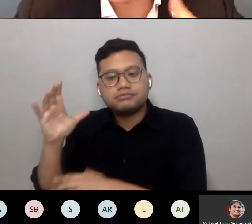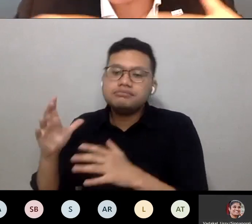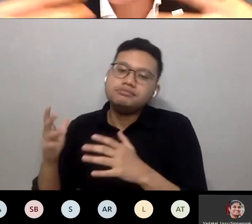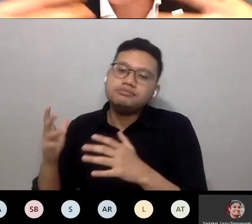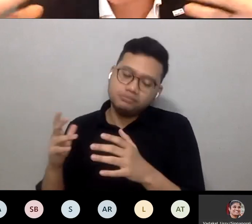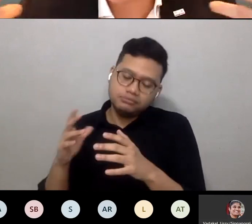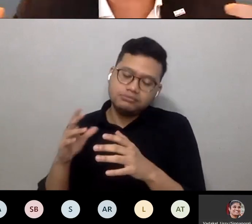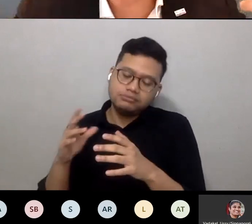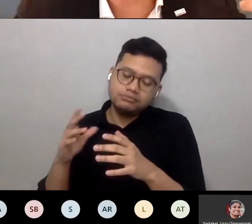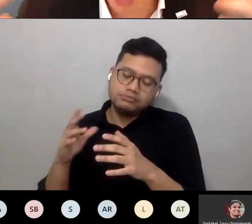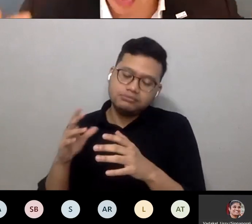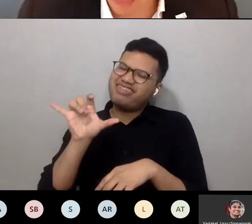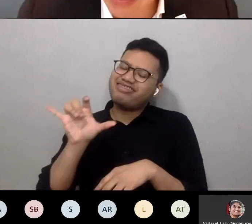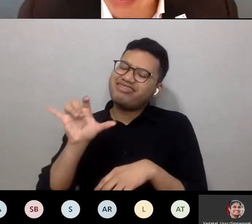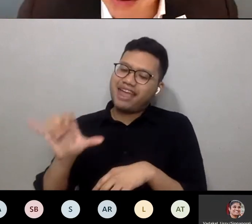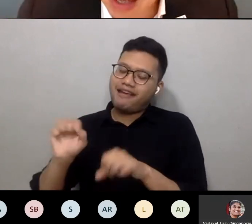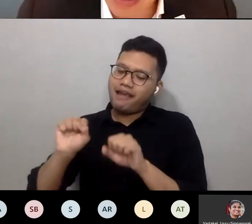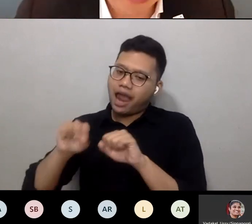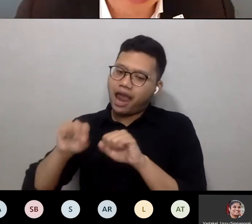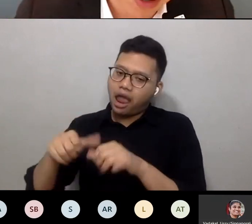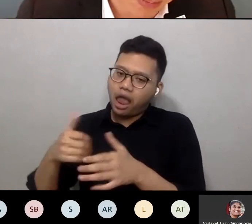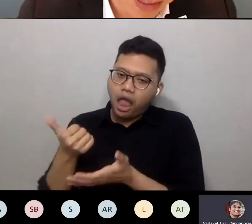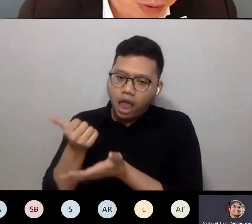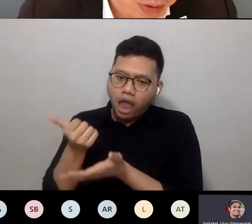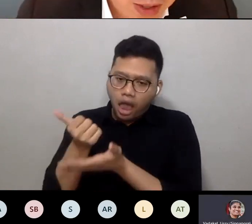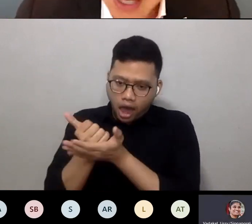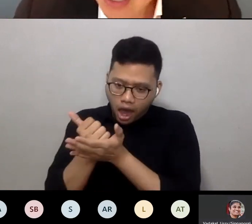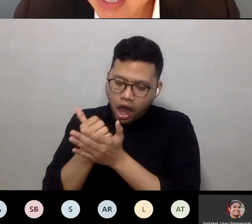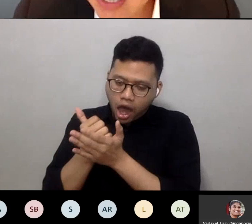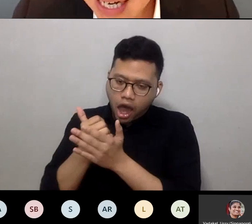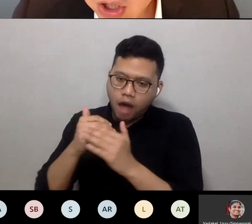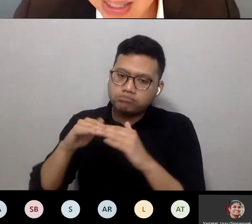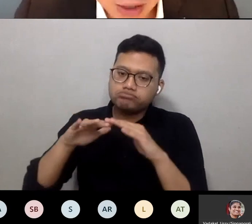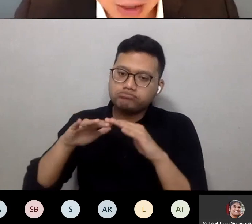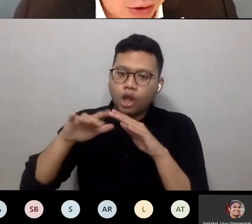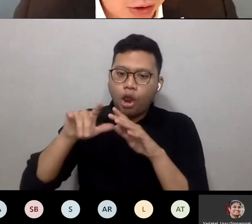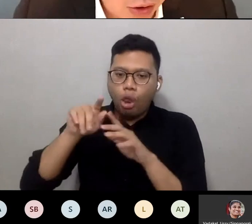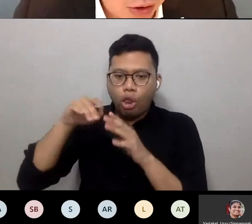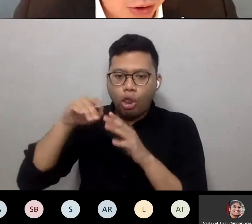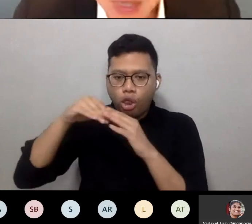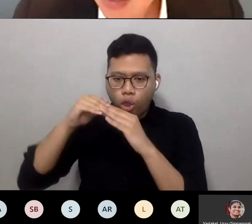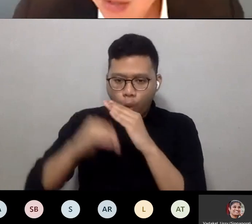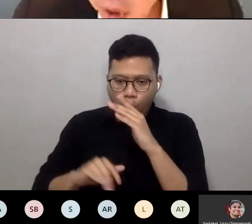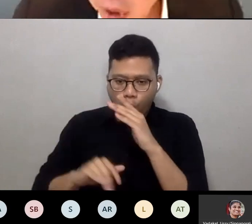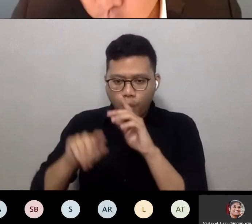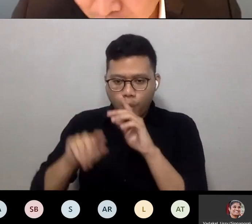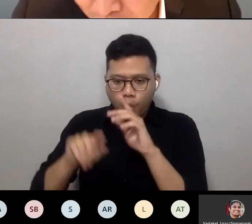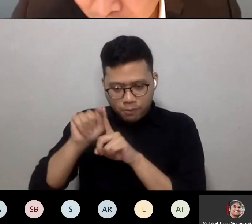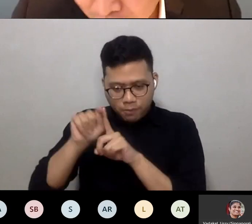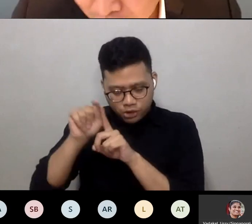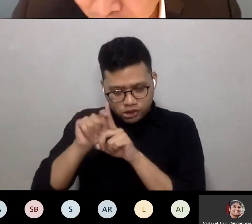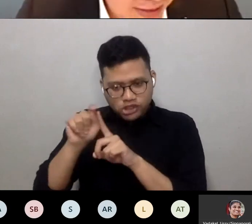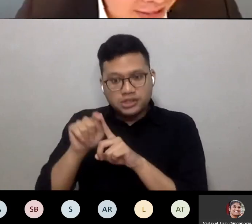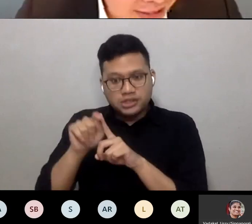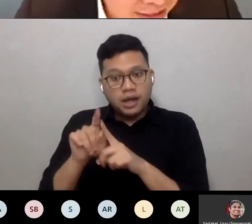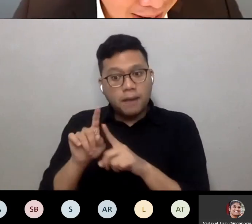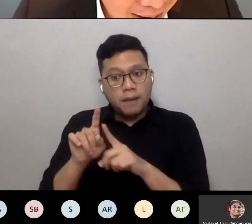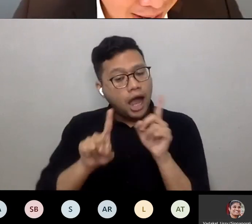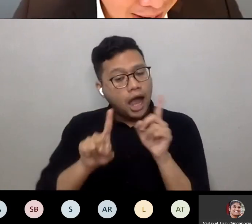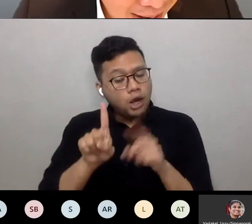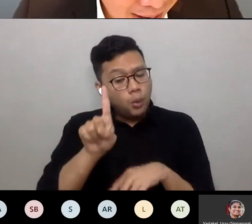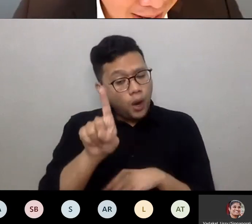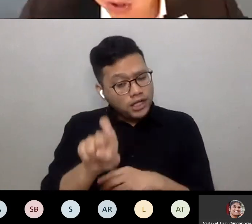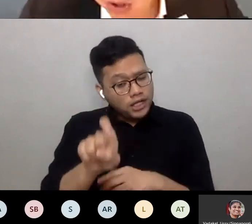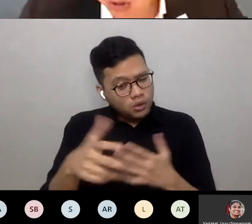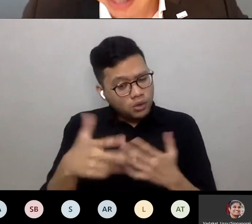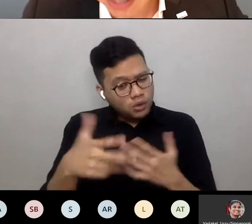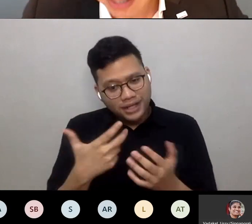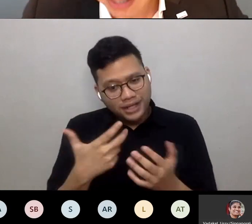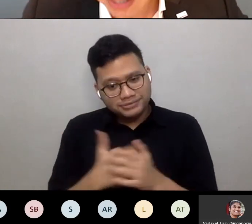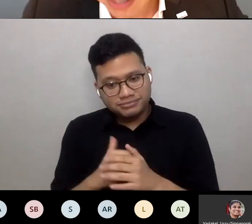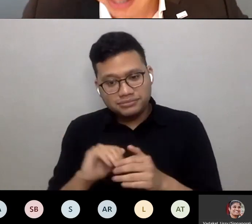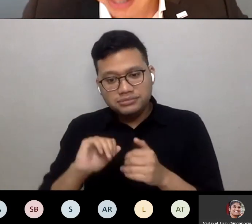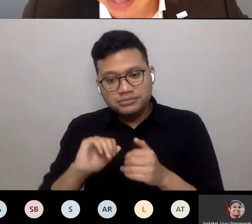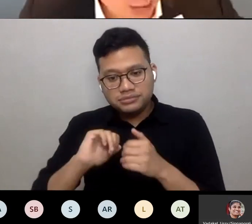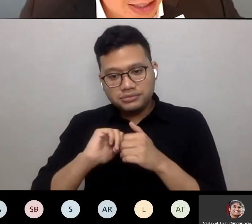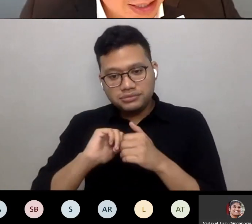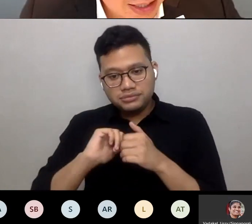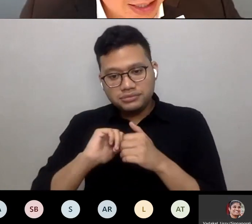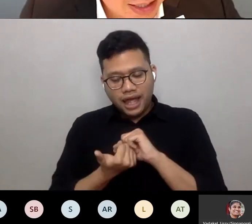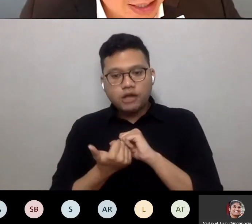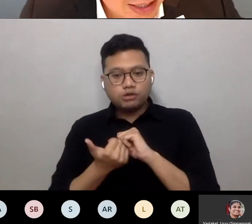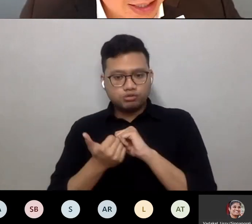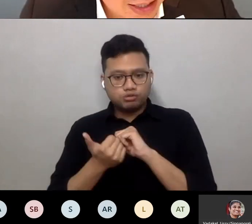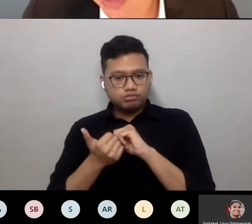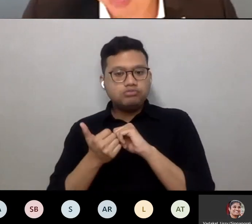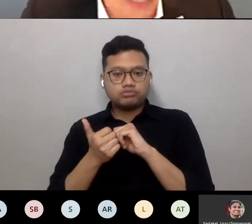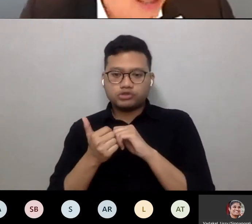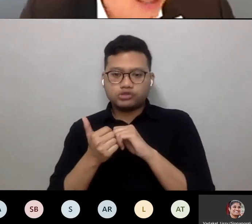that can then help cool the environment for the people is actually a good thing. The question then is about how to irrigate